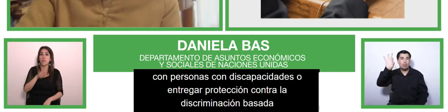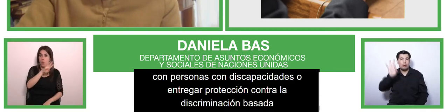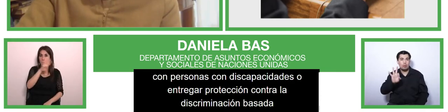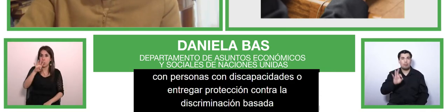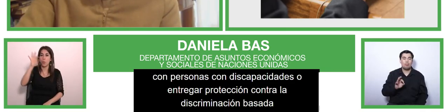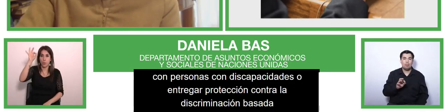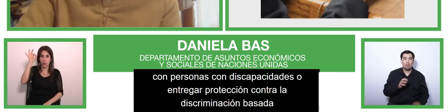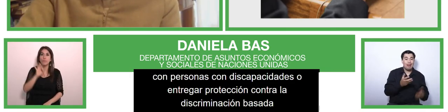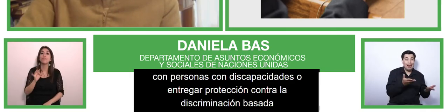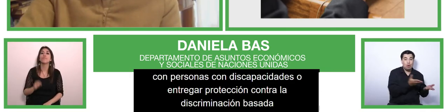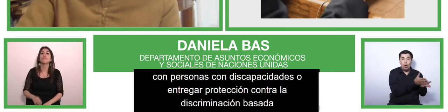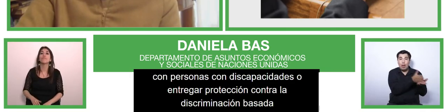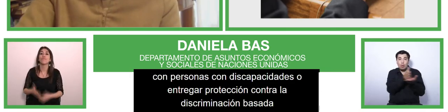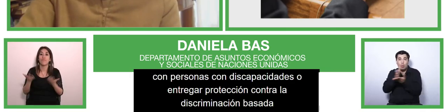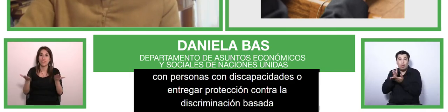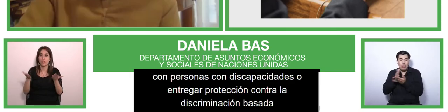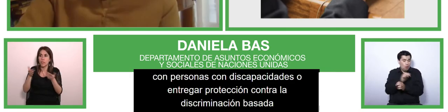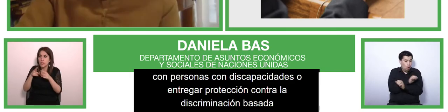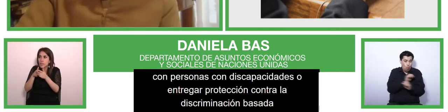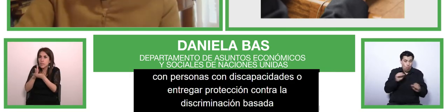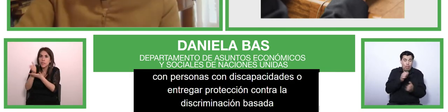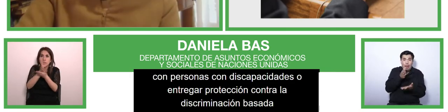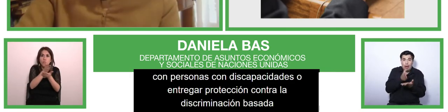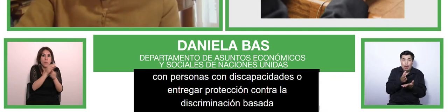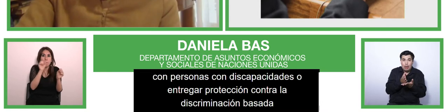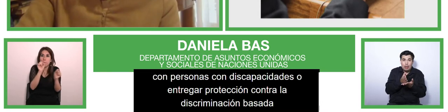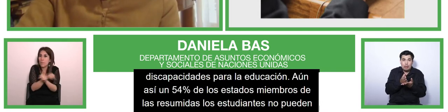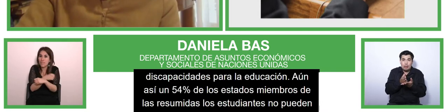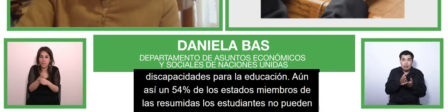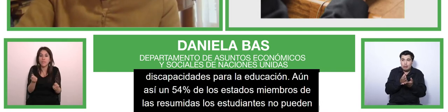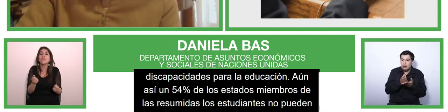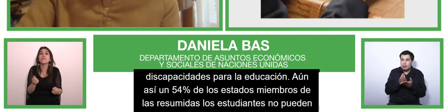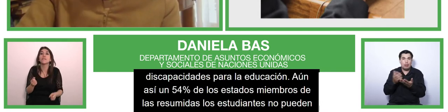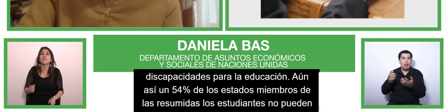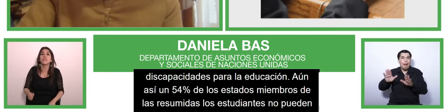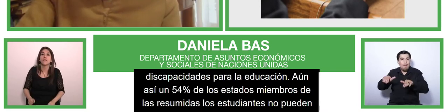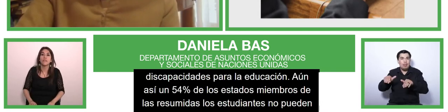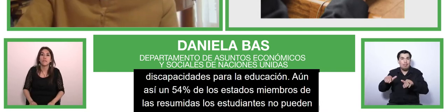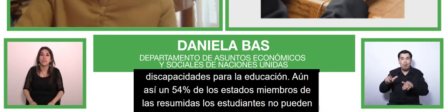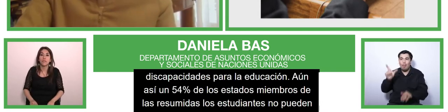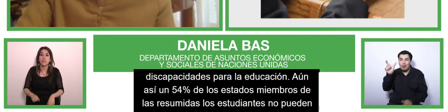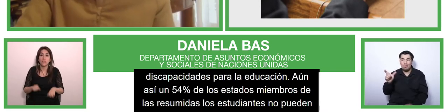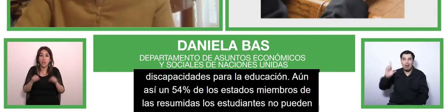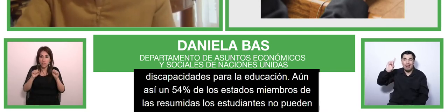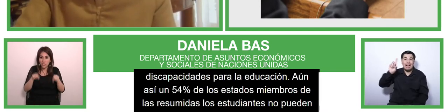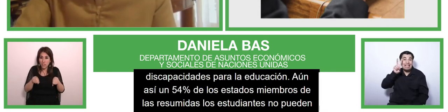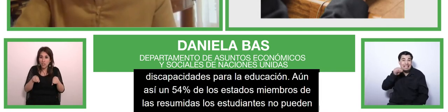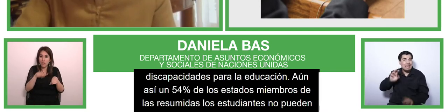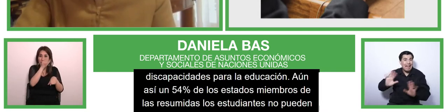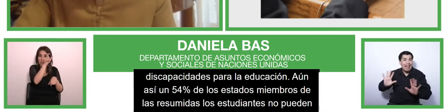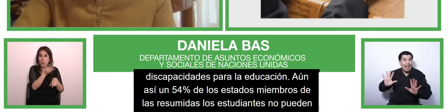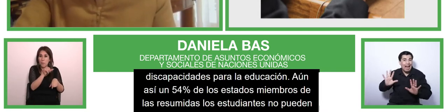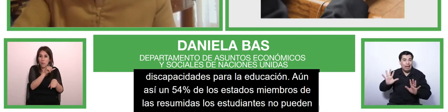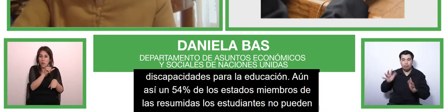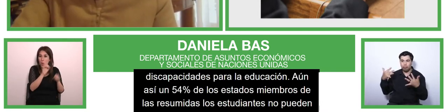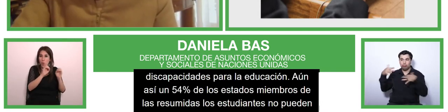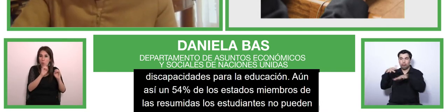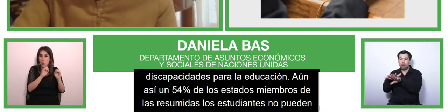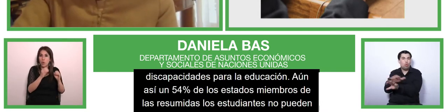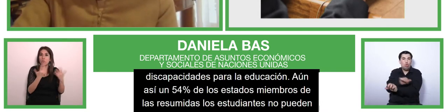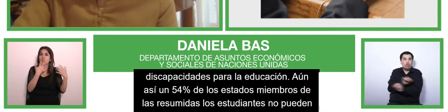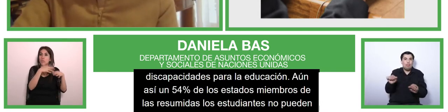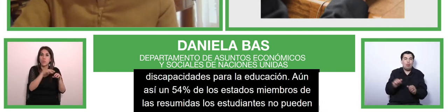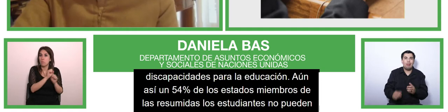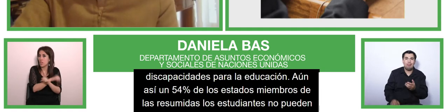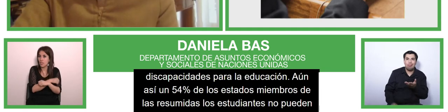classroom as other students so despite this in any case there has been some progress